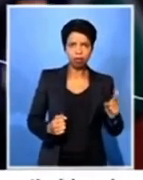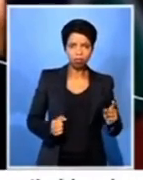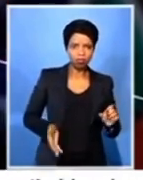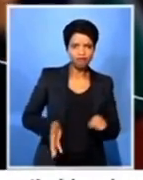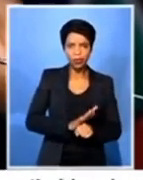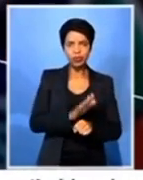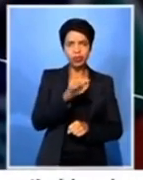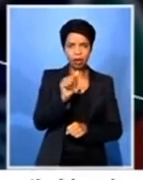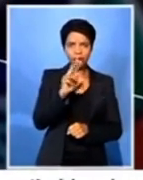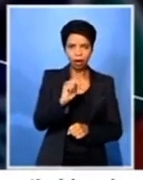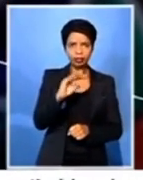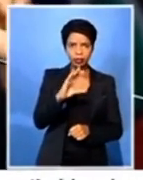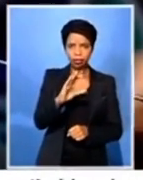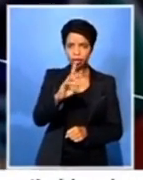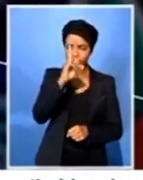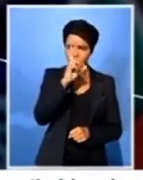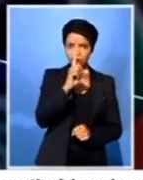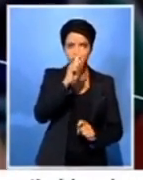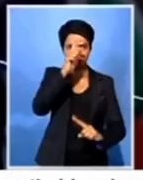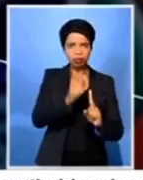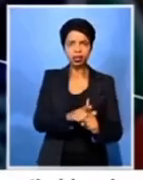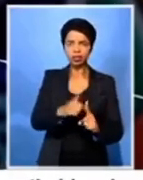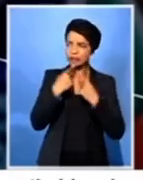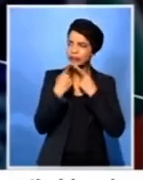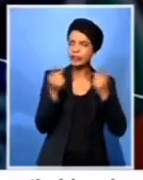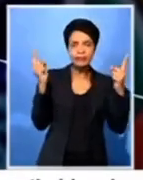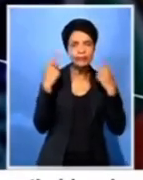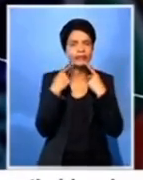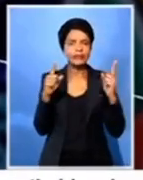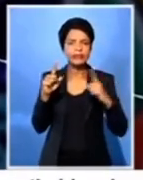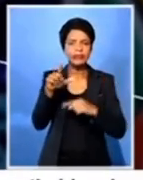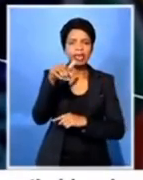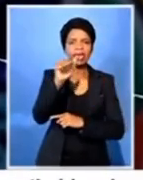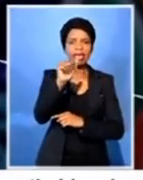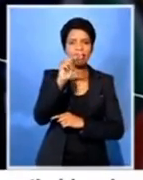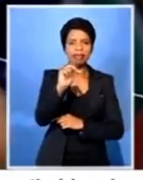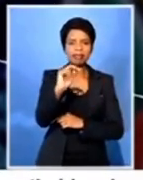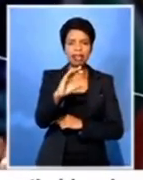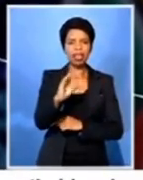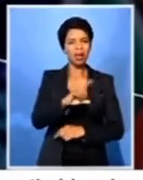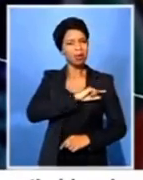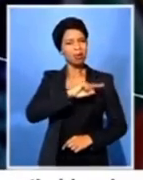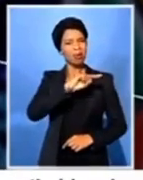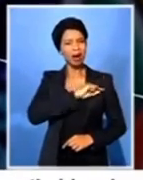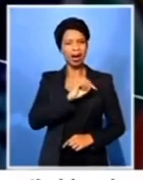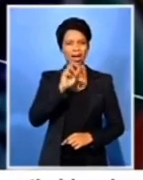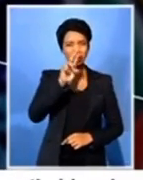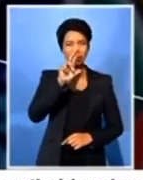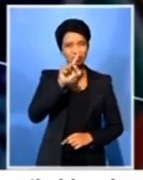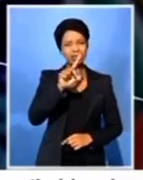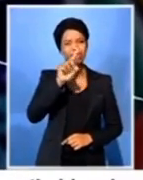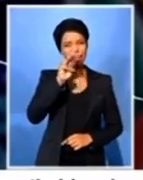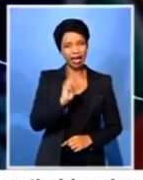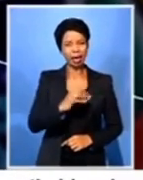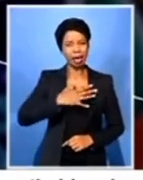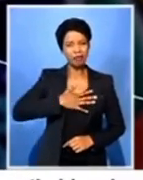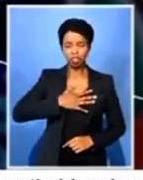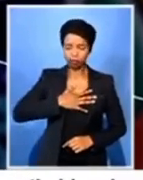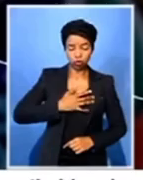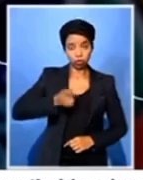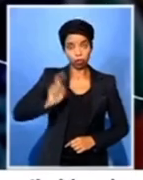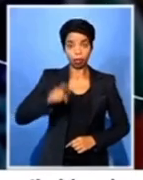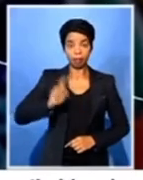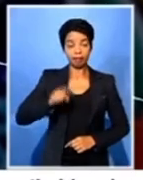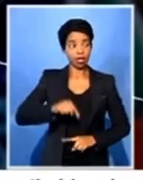pronouncing ANC in the 80s. Why did the UDF see the need to disassociate themselves